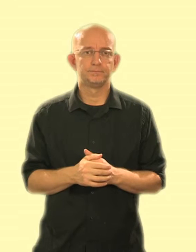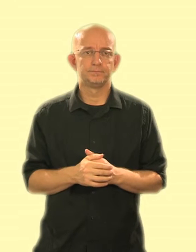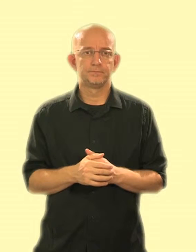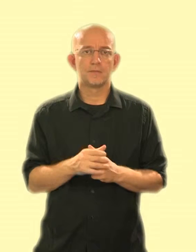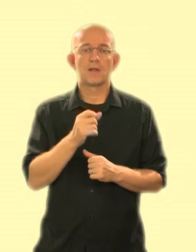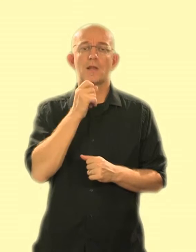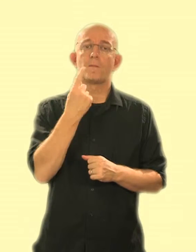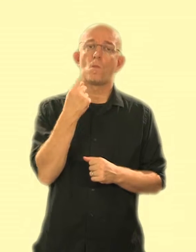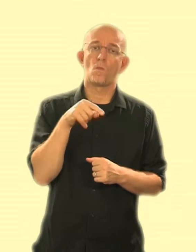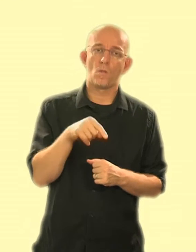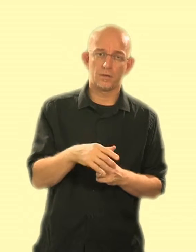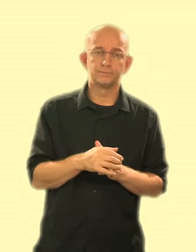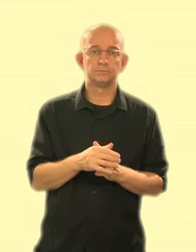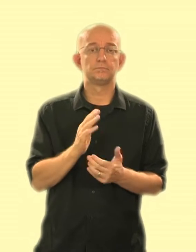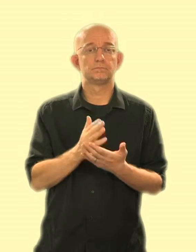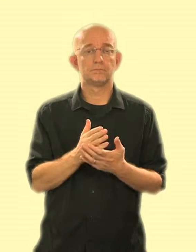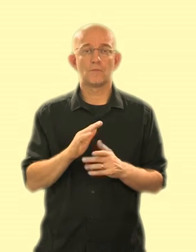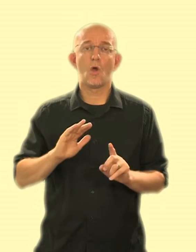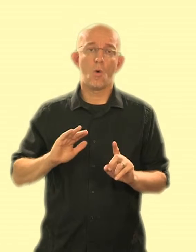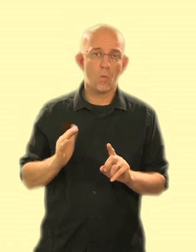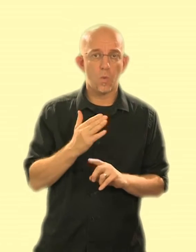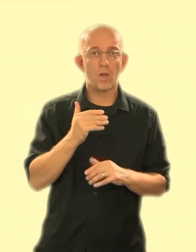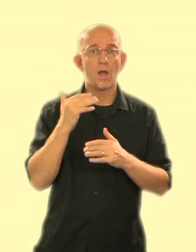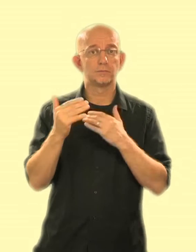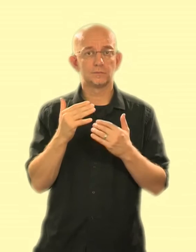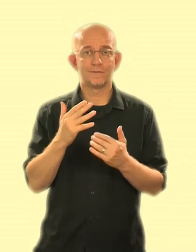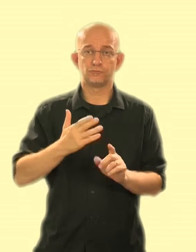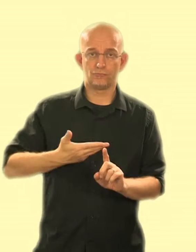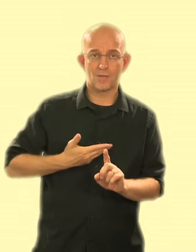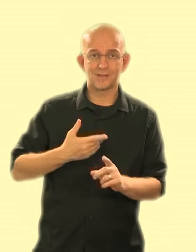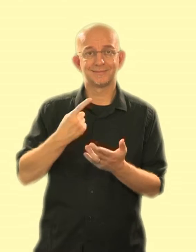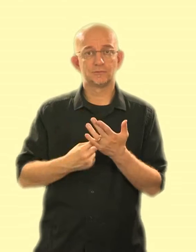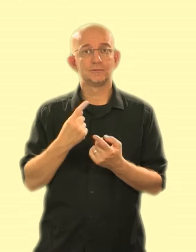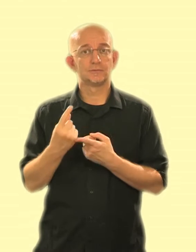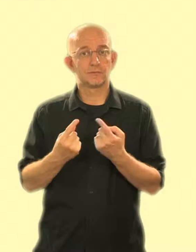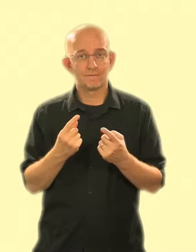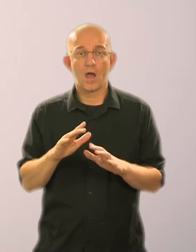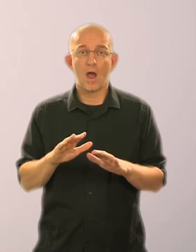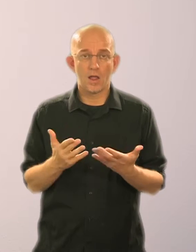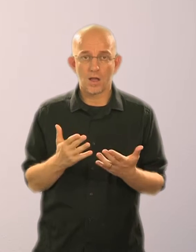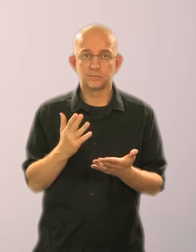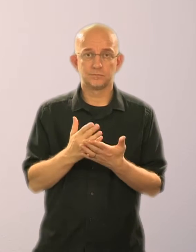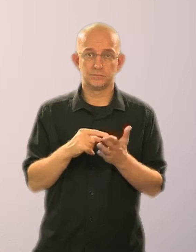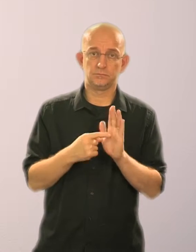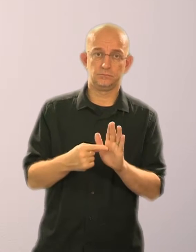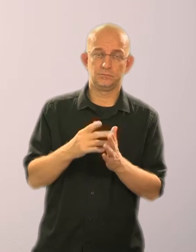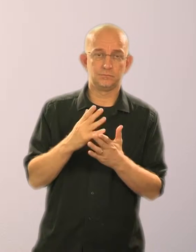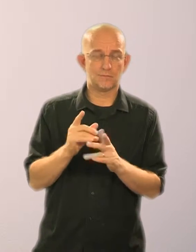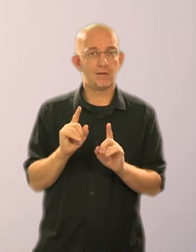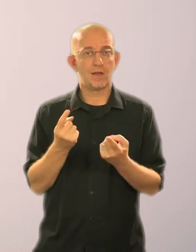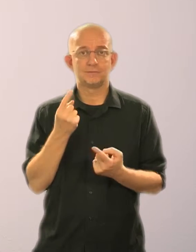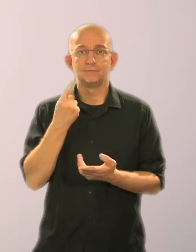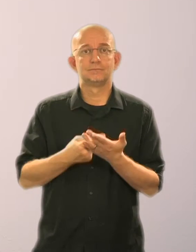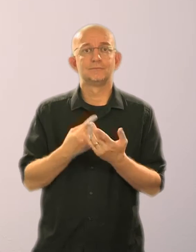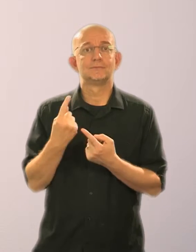1. All adults have the right to make decisions for themselves, unless it can be shown that they are unable to make it.